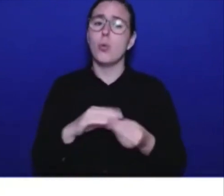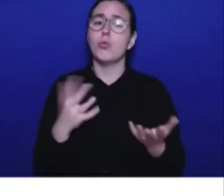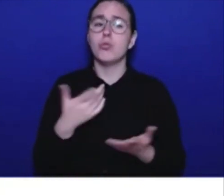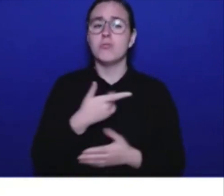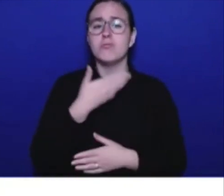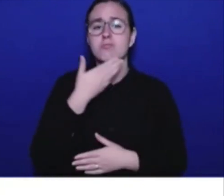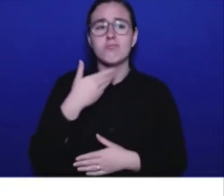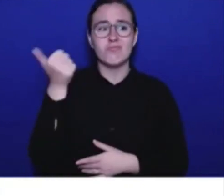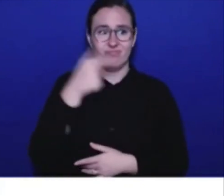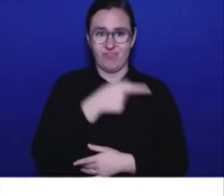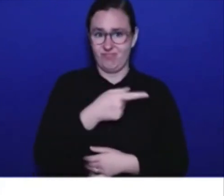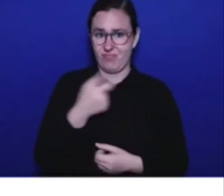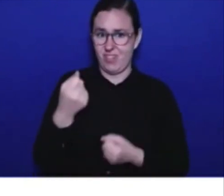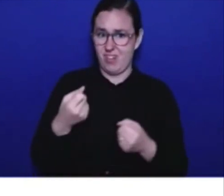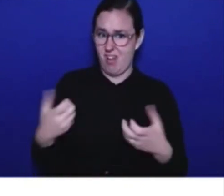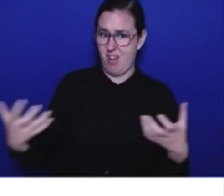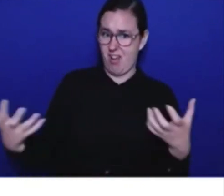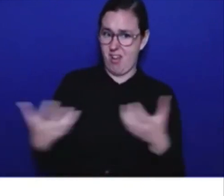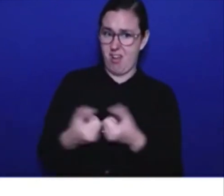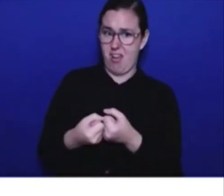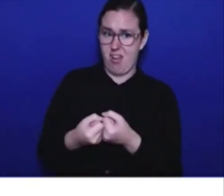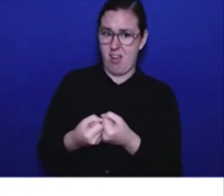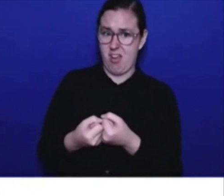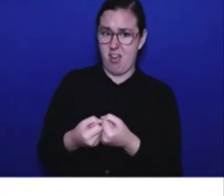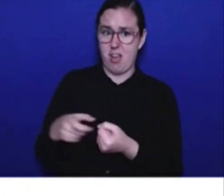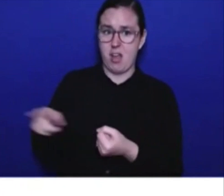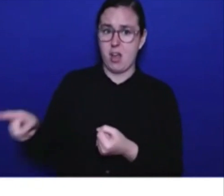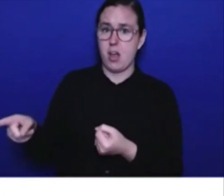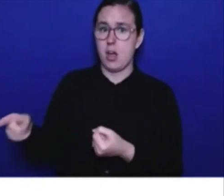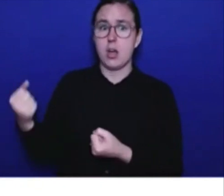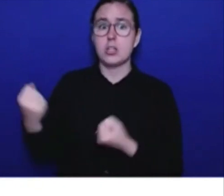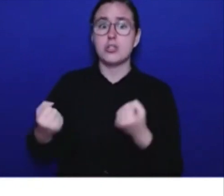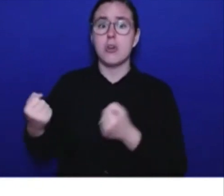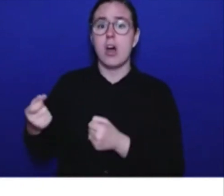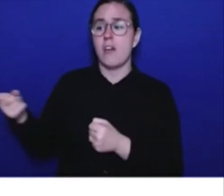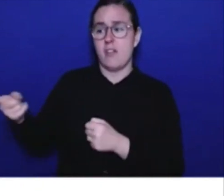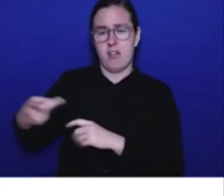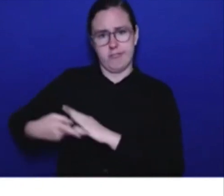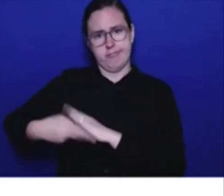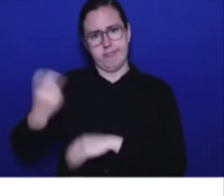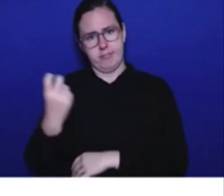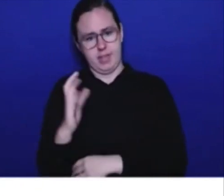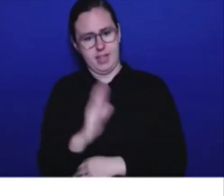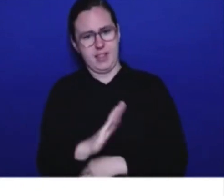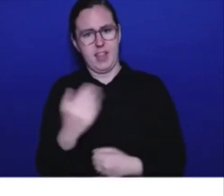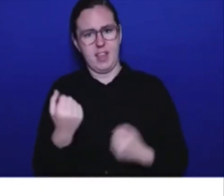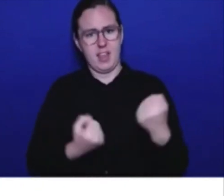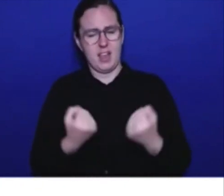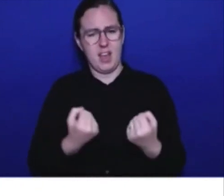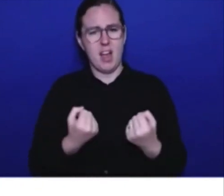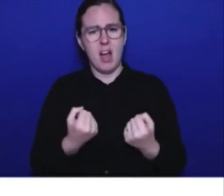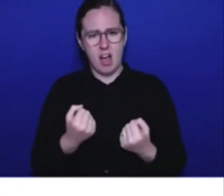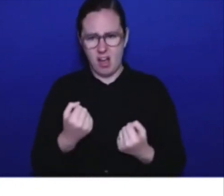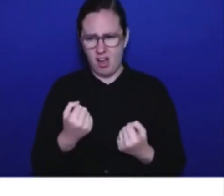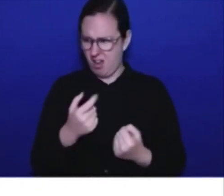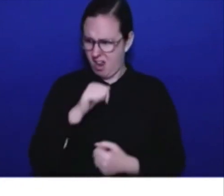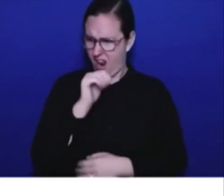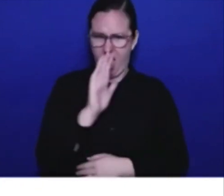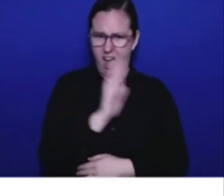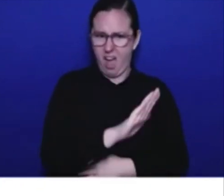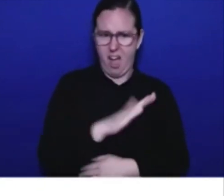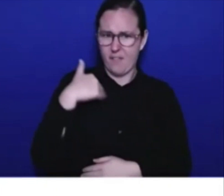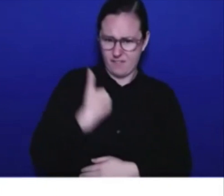What do you say to those people who are not getting what they believe is fair through the new system and